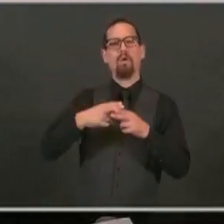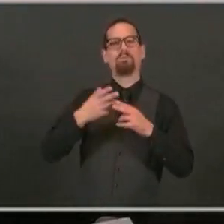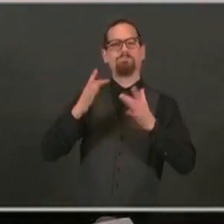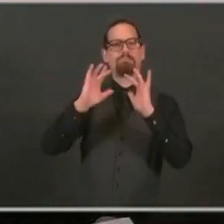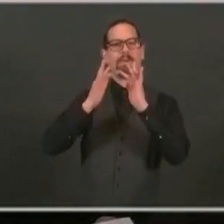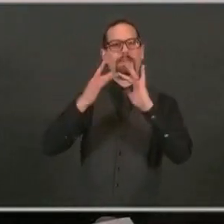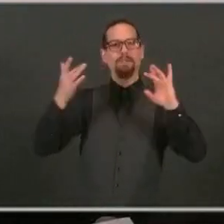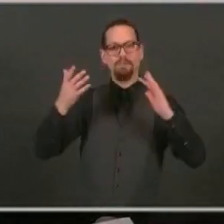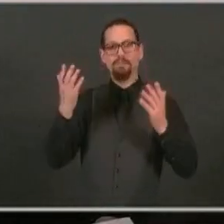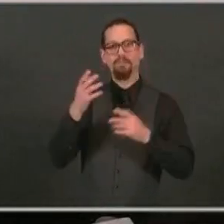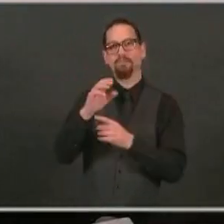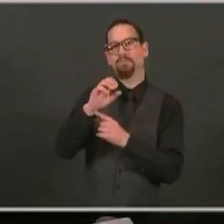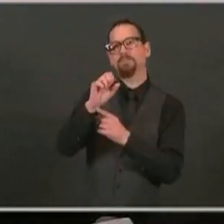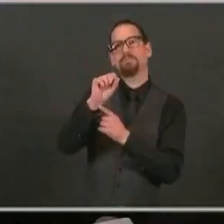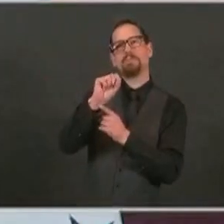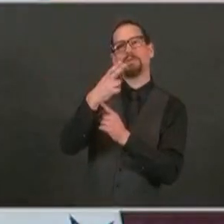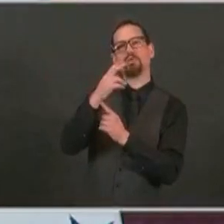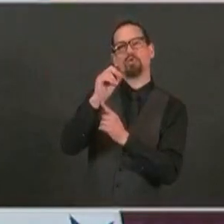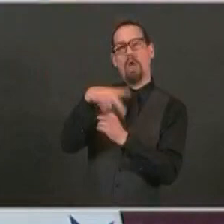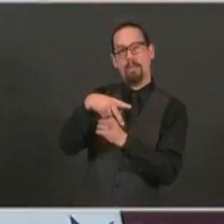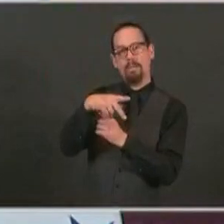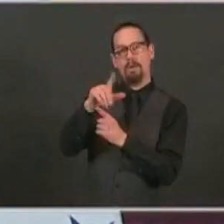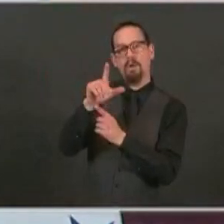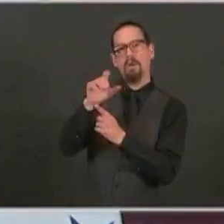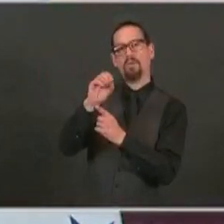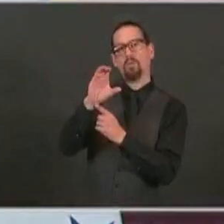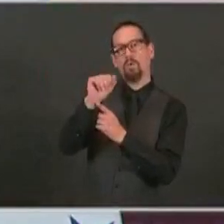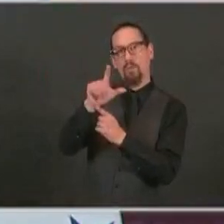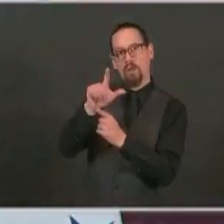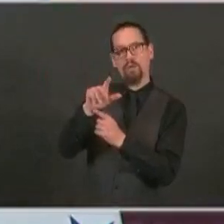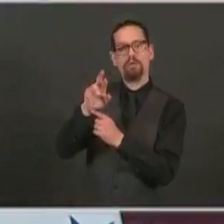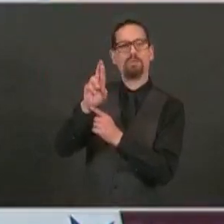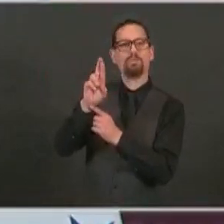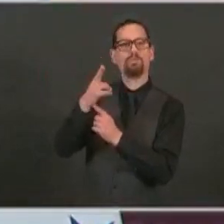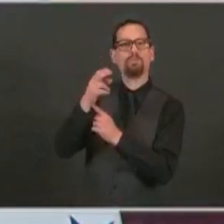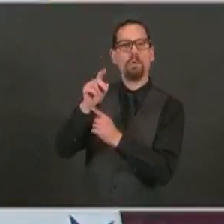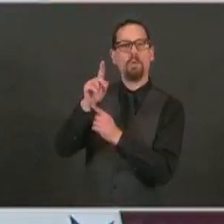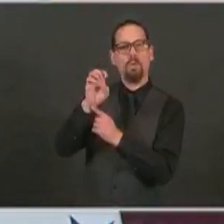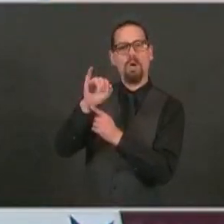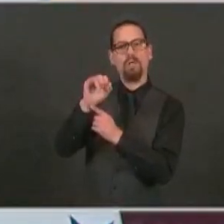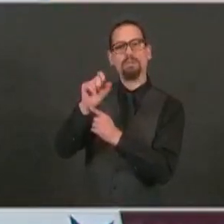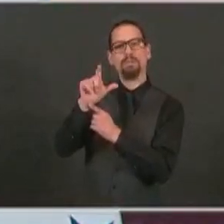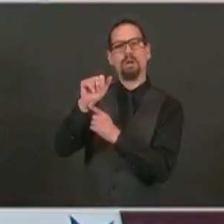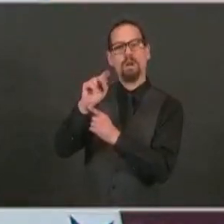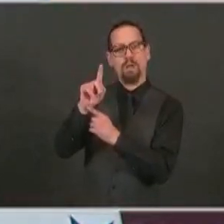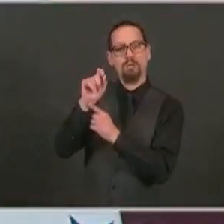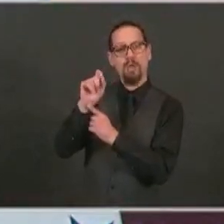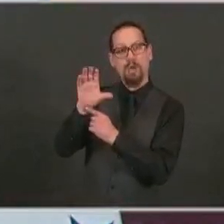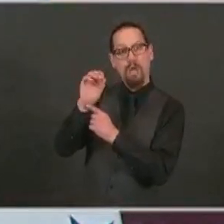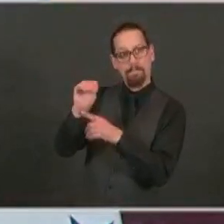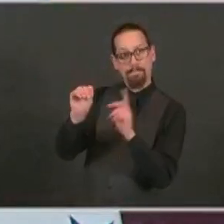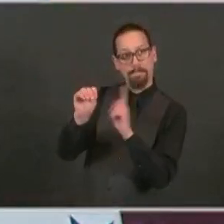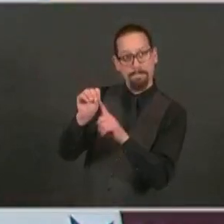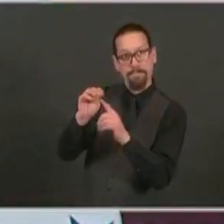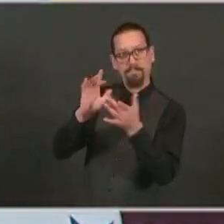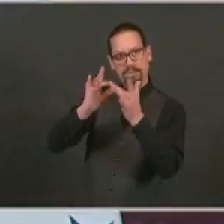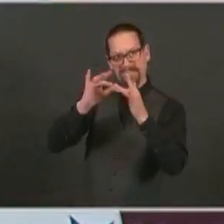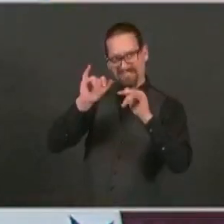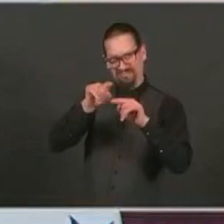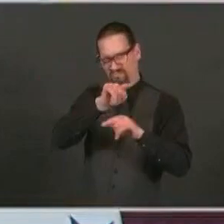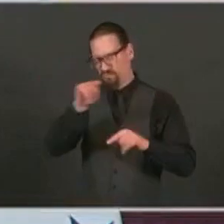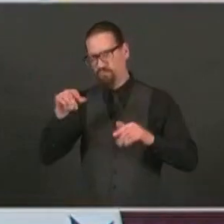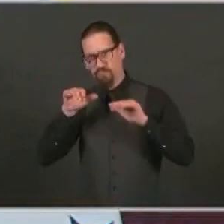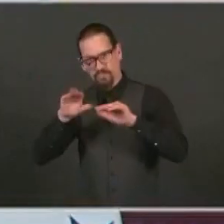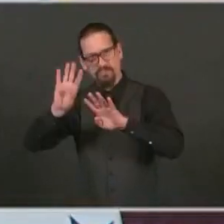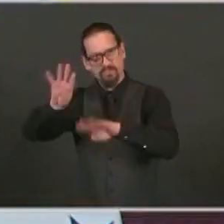directory of Rhode Island businesses created by one of Rhode Island's own homegrown businesses, Visual Thrive.